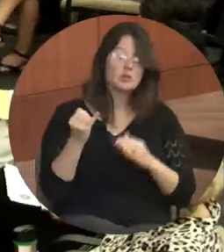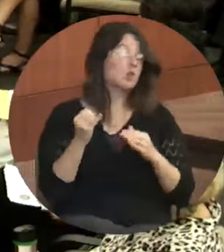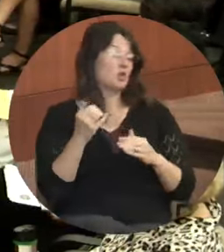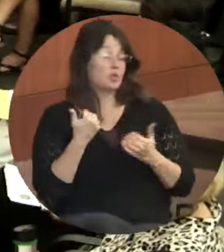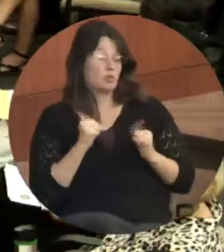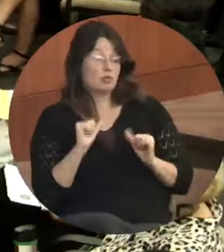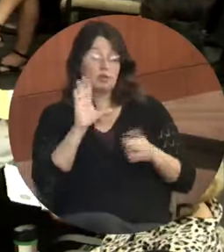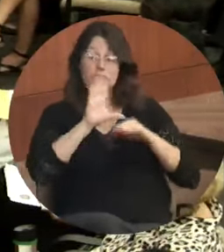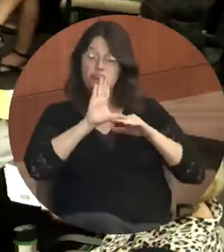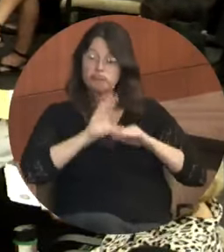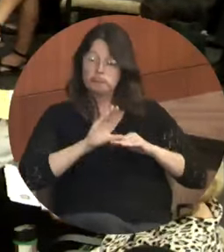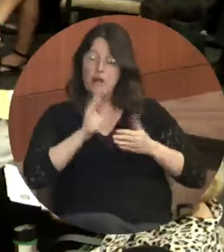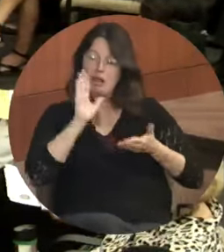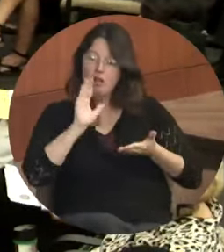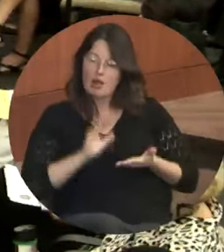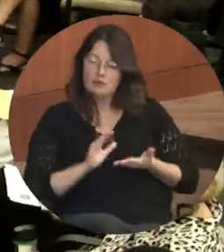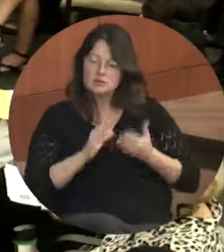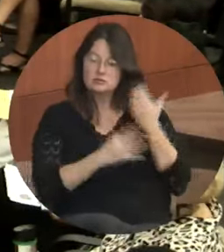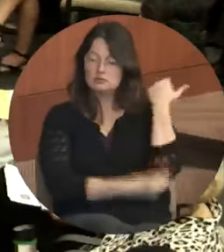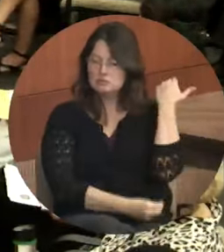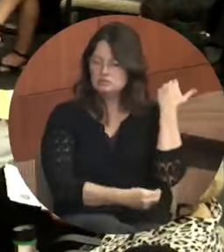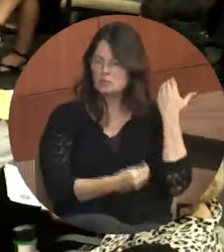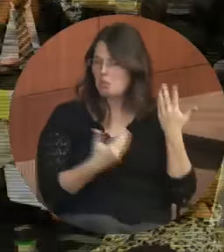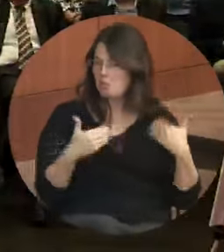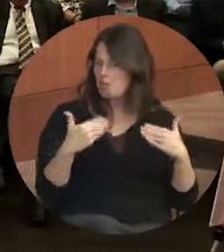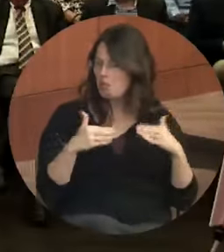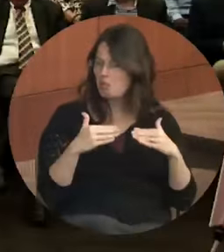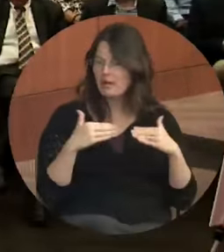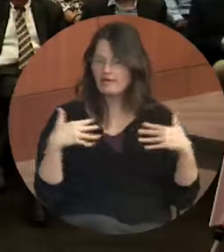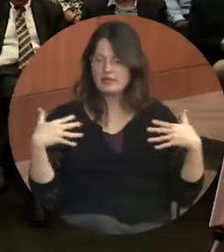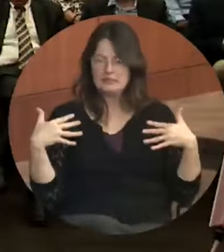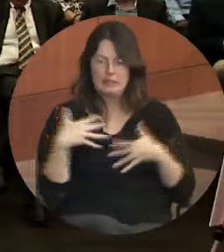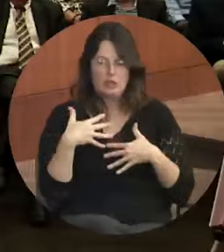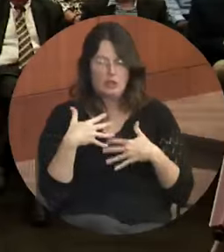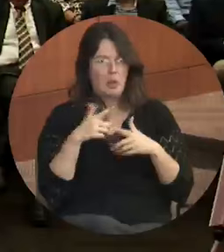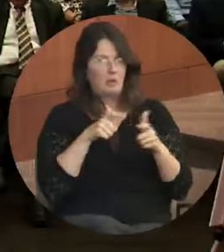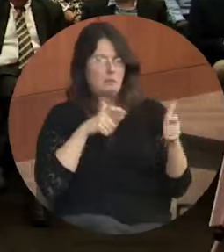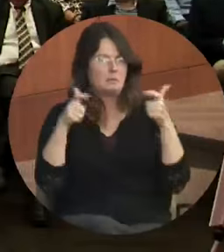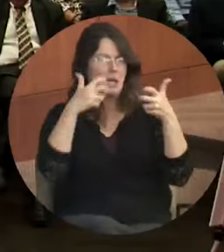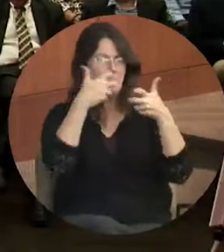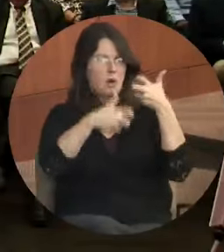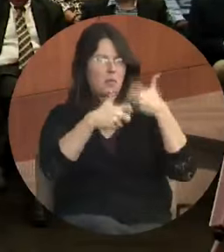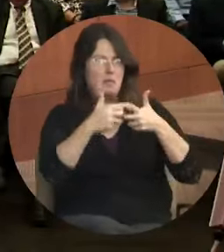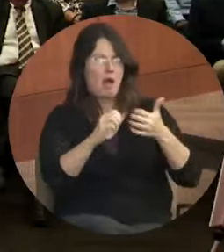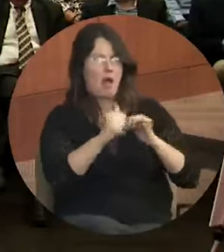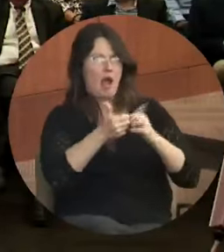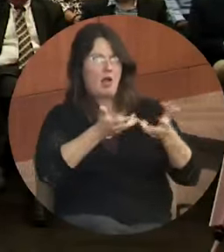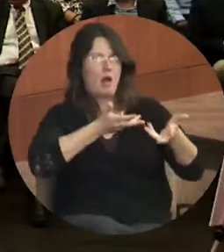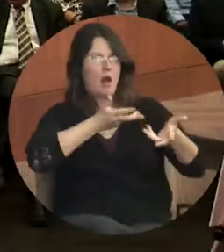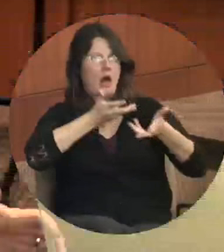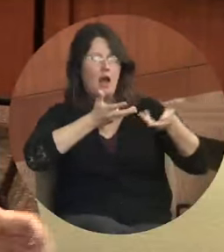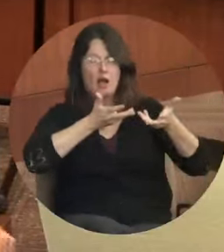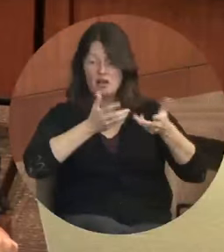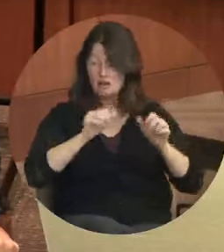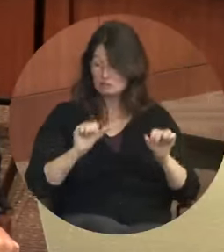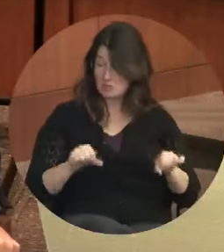to shrink poverty is an intimidating idea. Can we even do it?